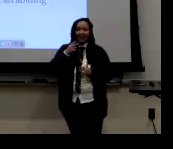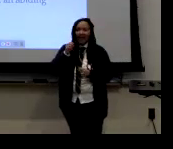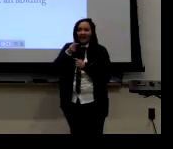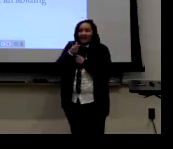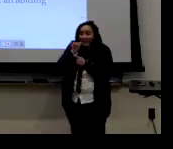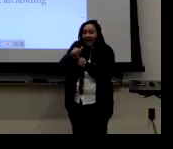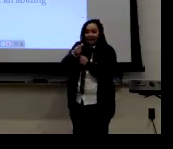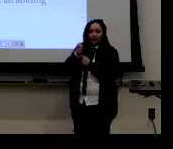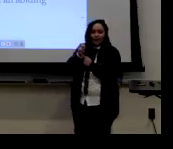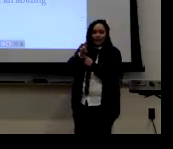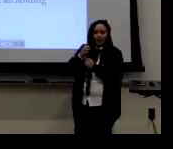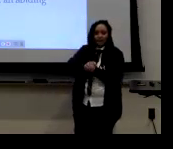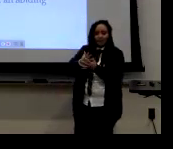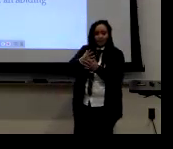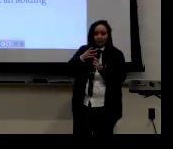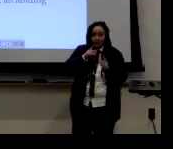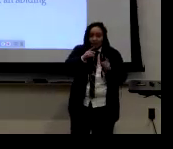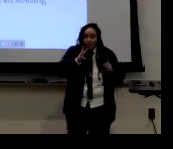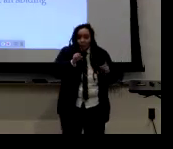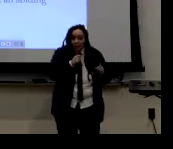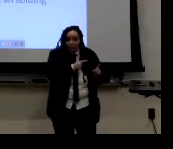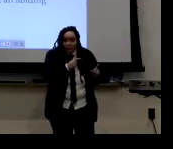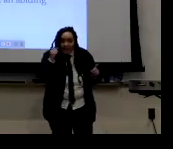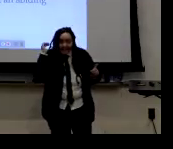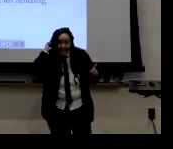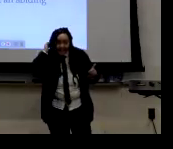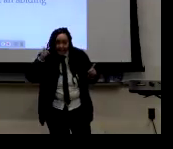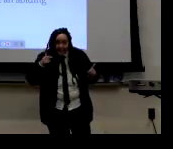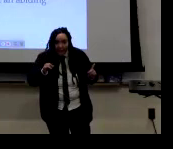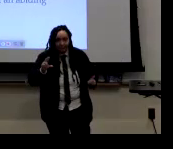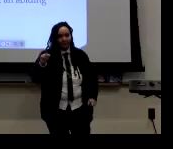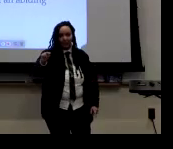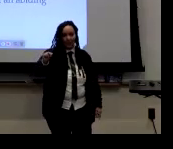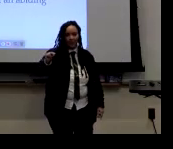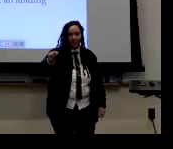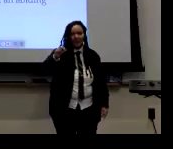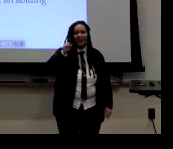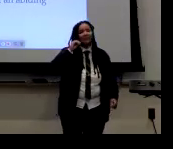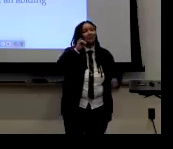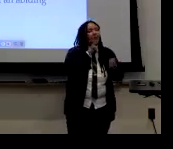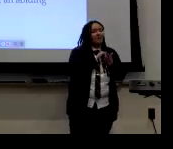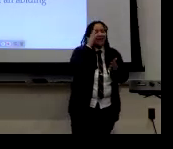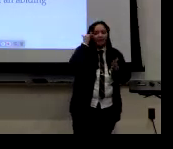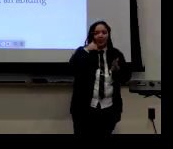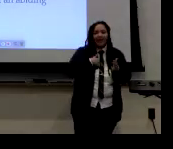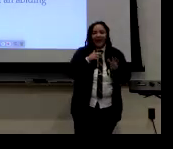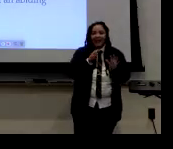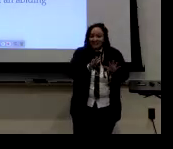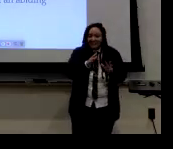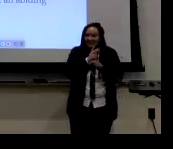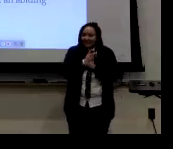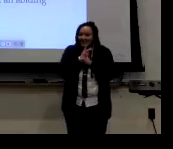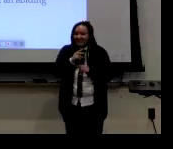style, their signing style? That's gender expression. Was she a conscious of about that? No, she wasn't.